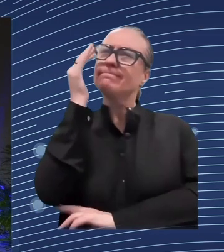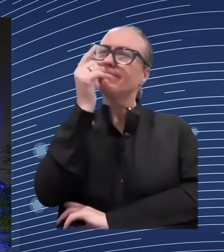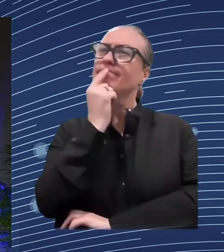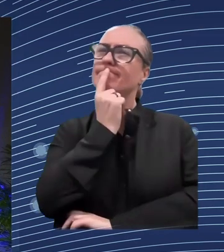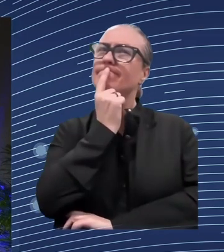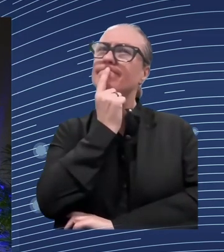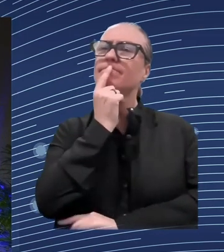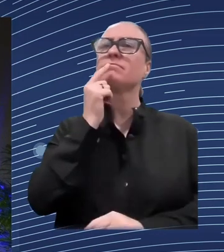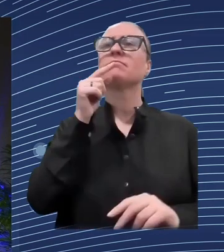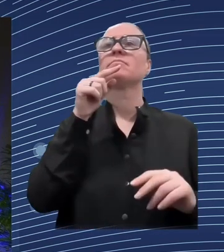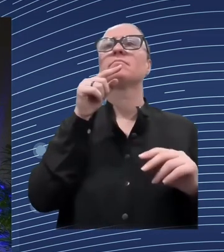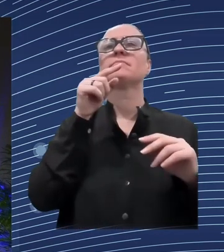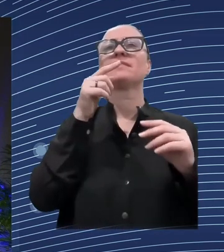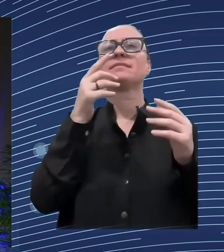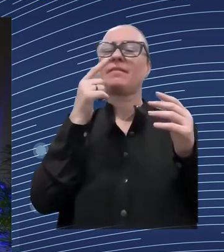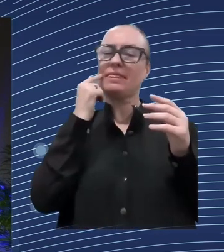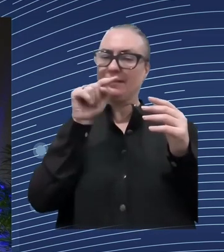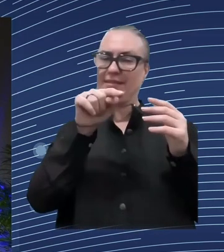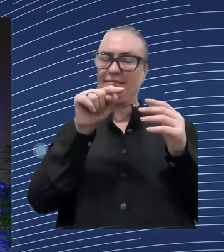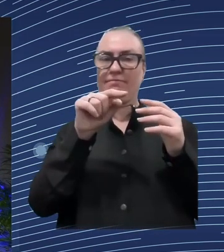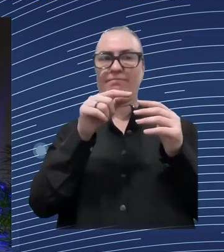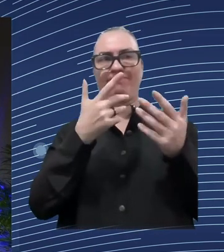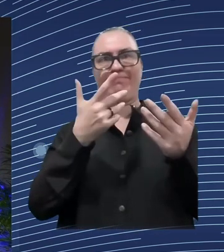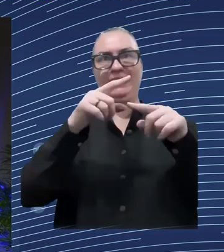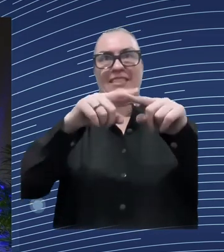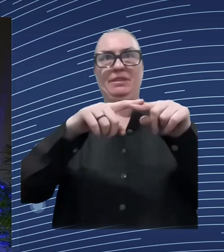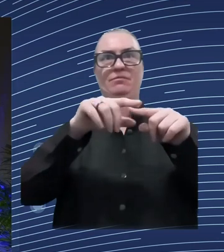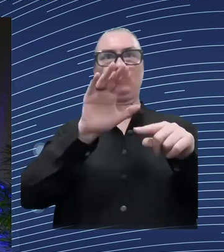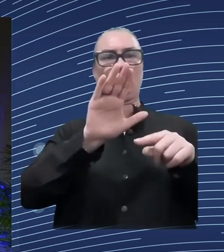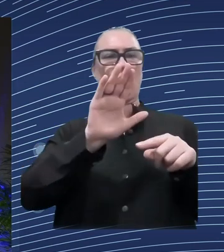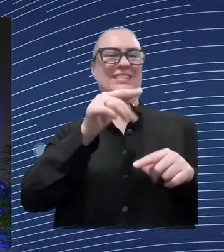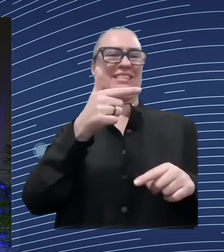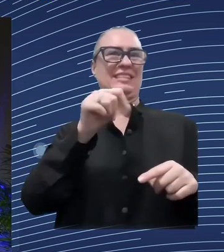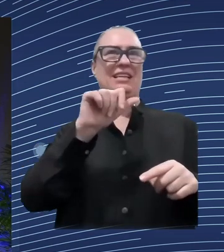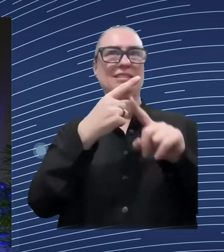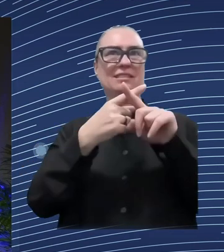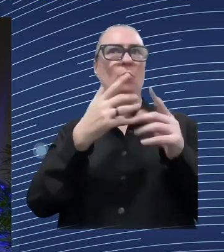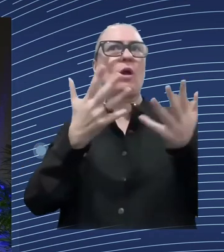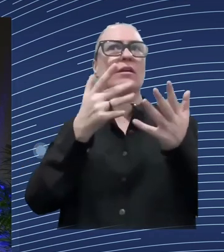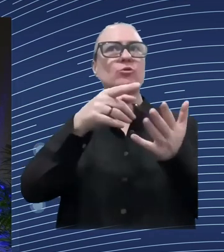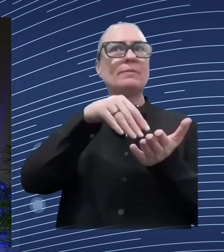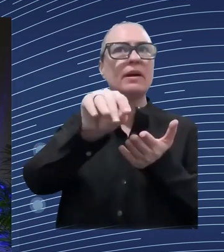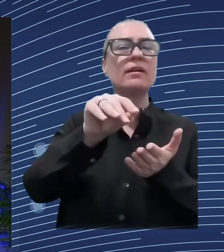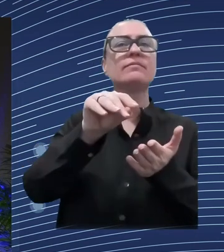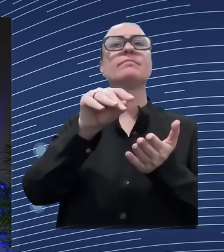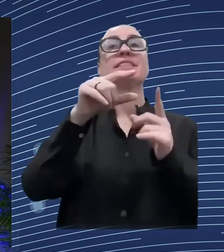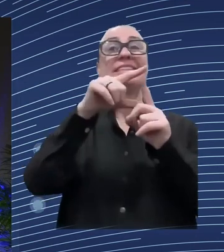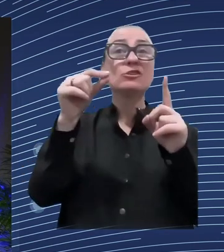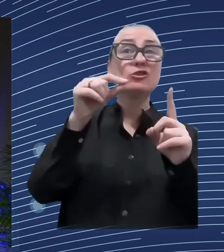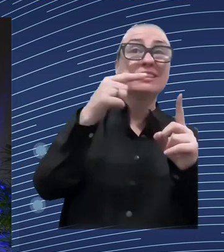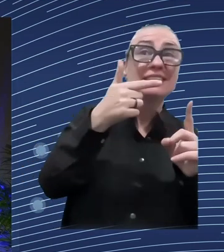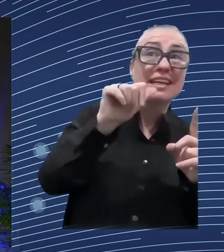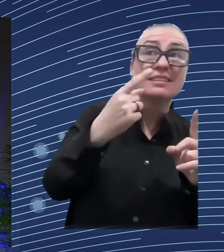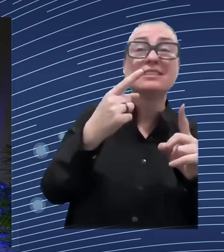digital transitions actually do not show in terms of impact. You have alluded to some